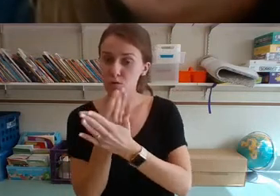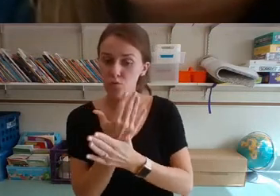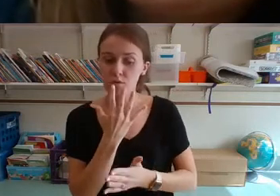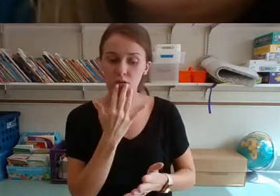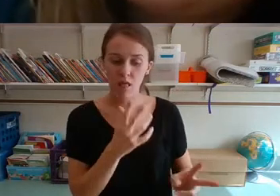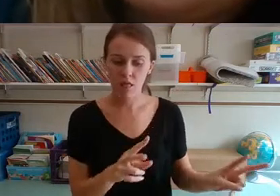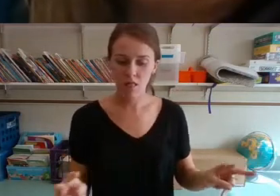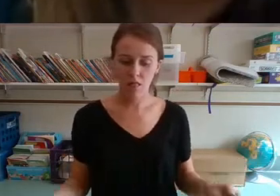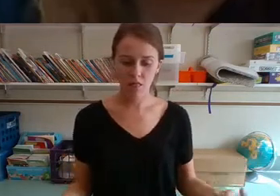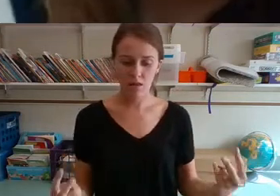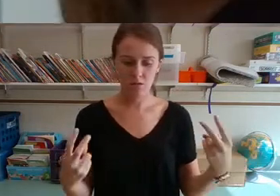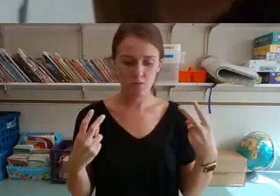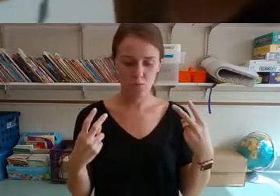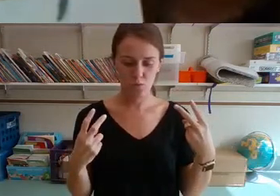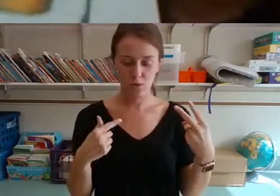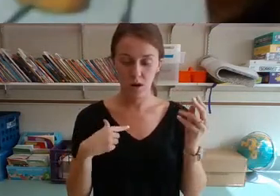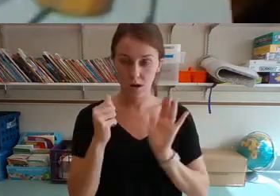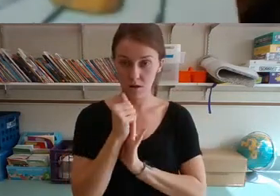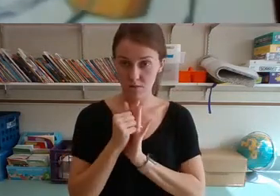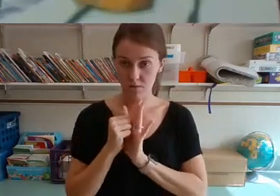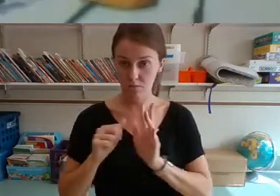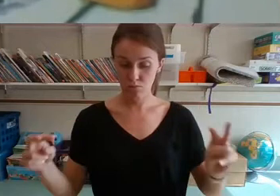They watched till I was through.